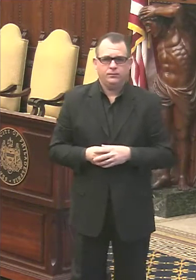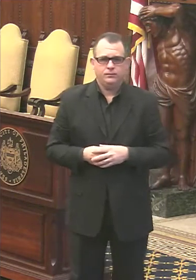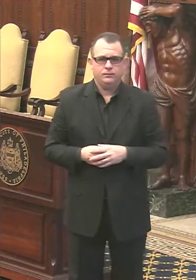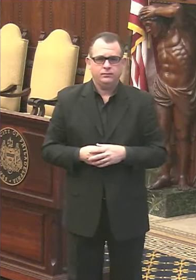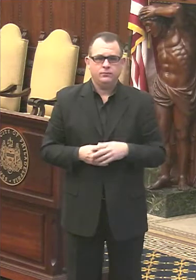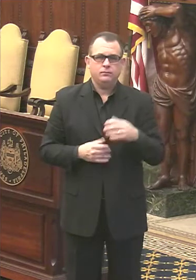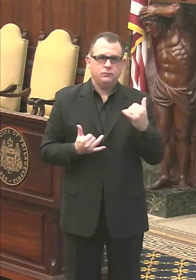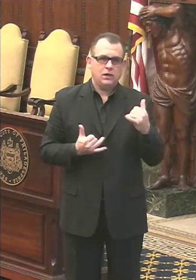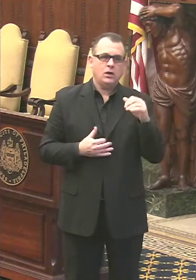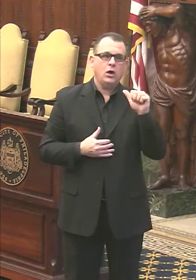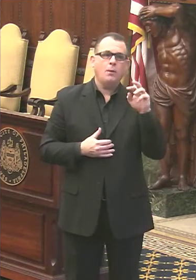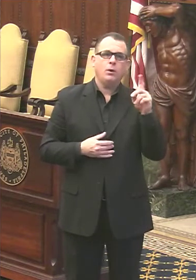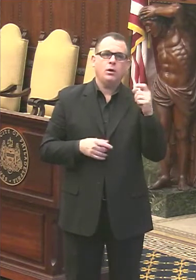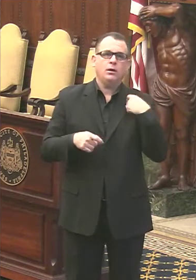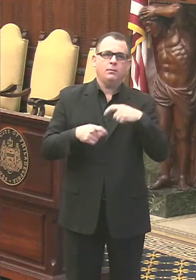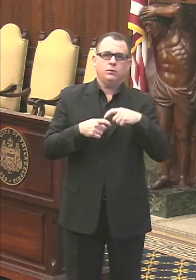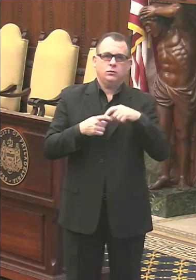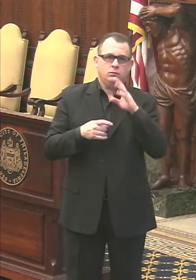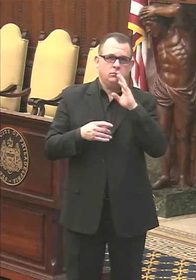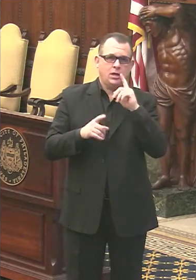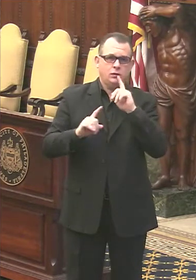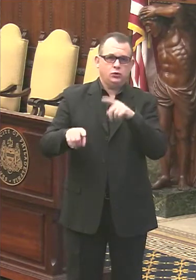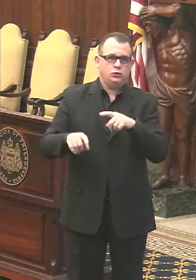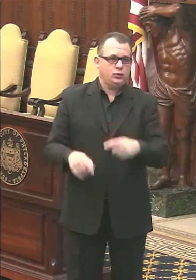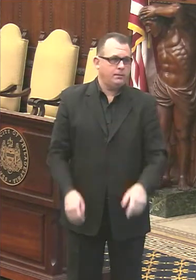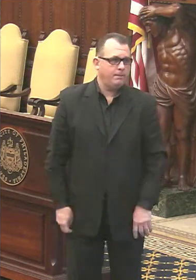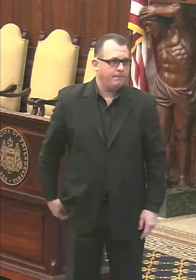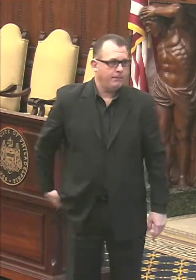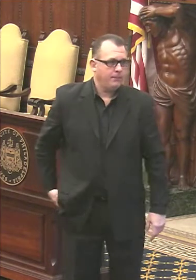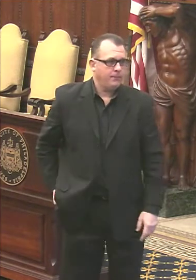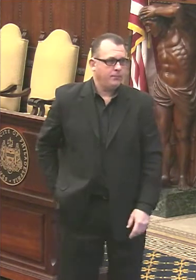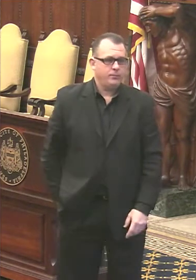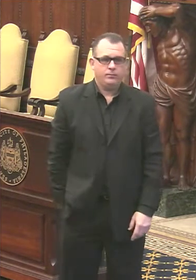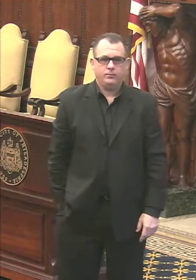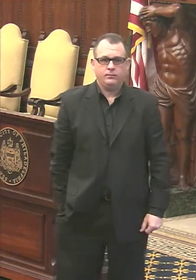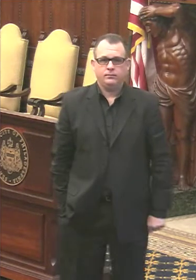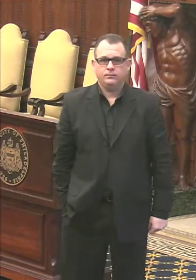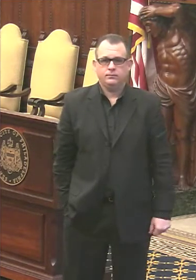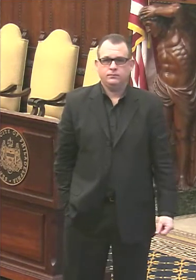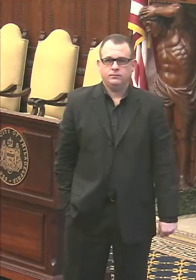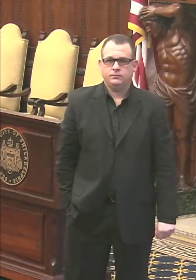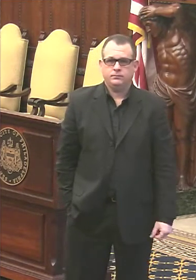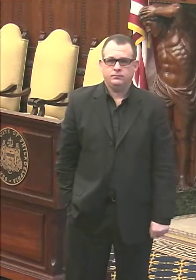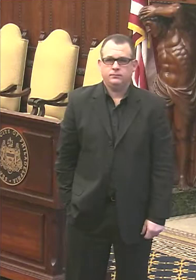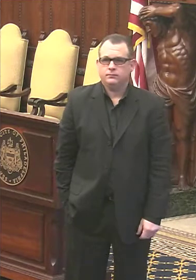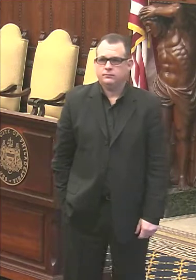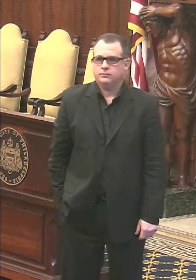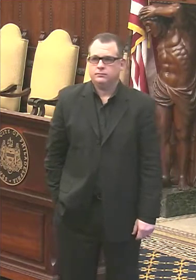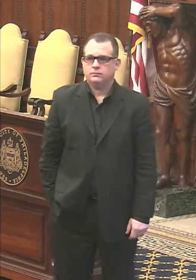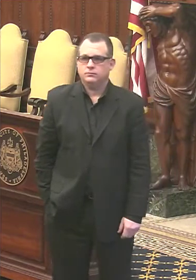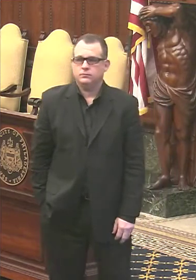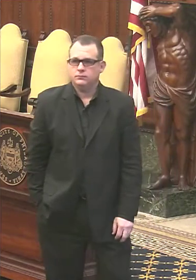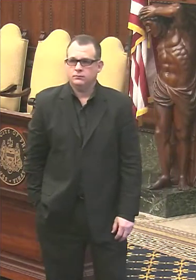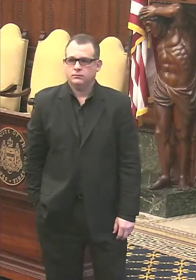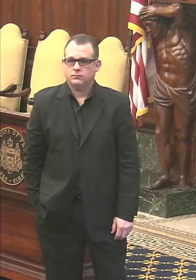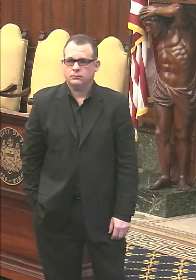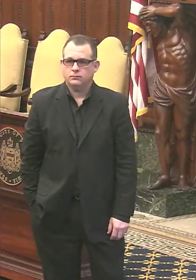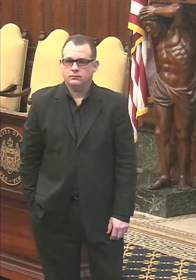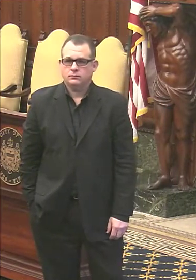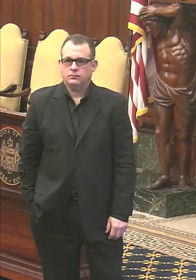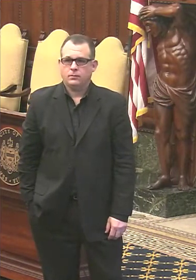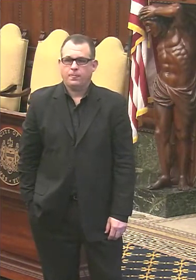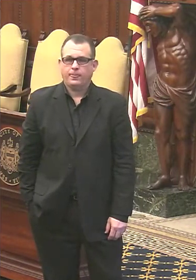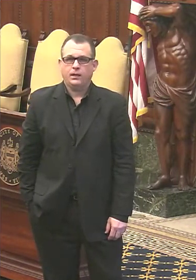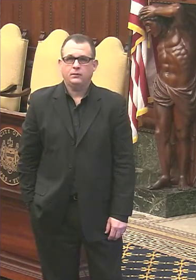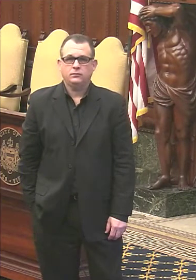is to review those who are interested and that califiquen, who are the minority citizens, mayors of 75 years